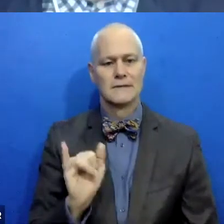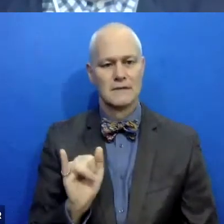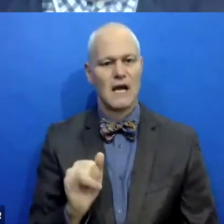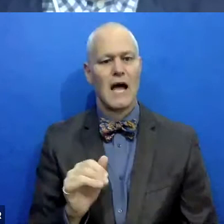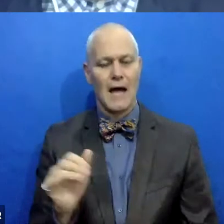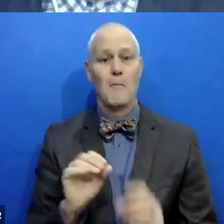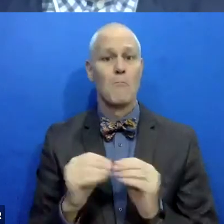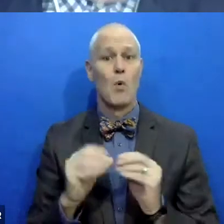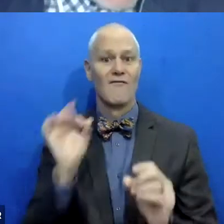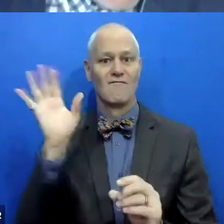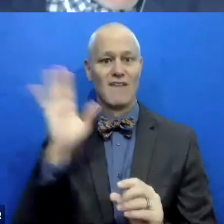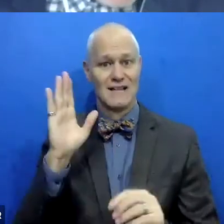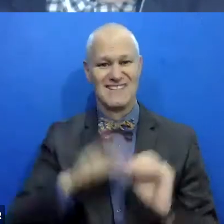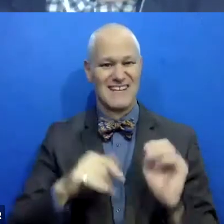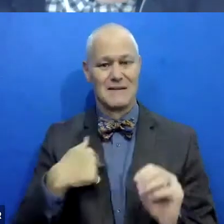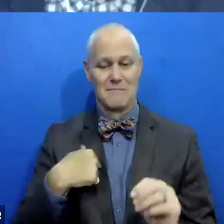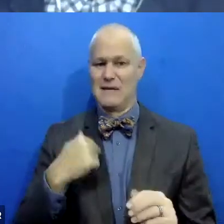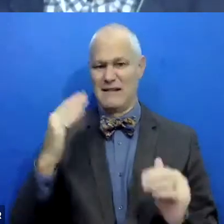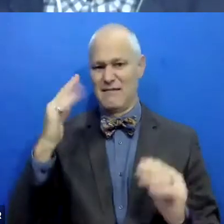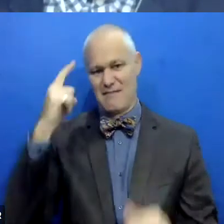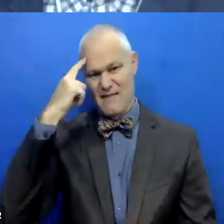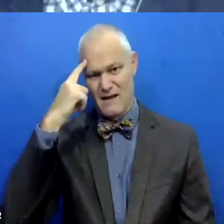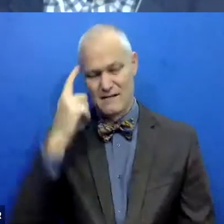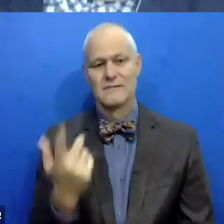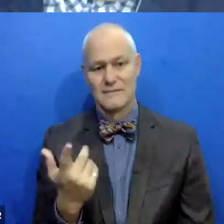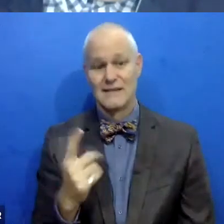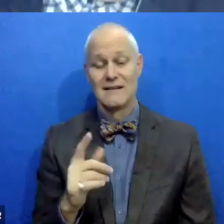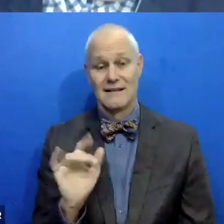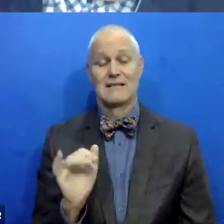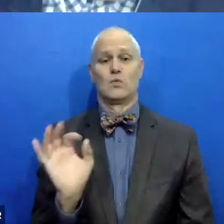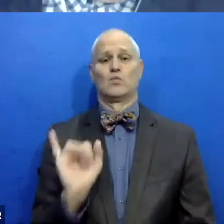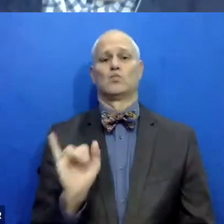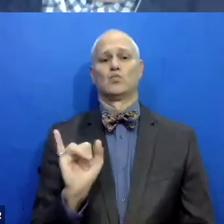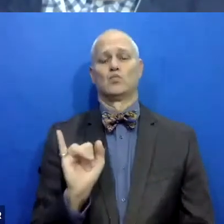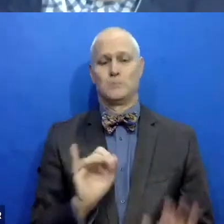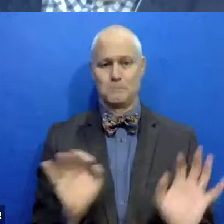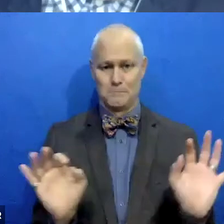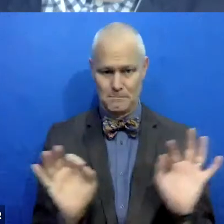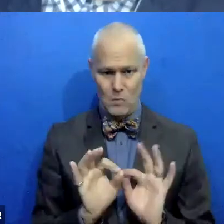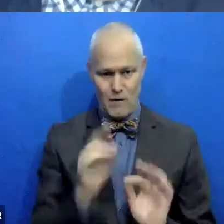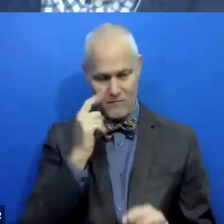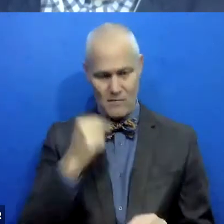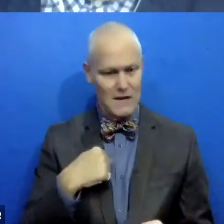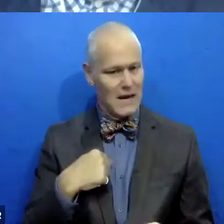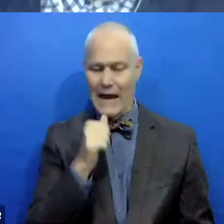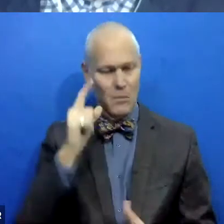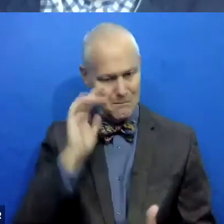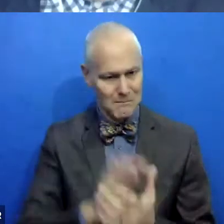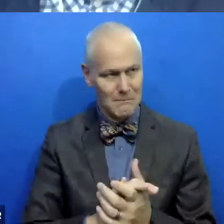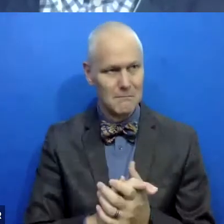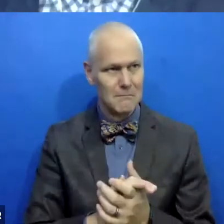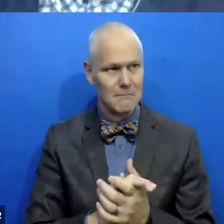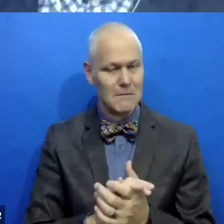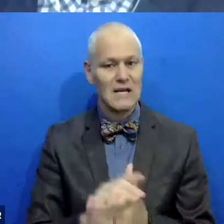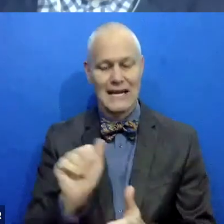more violent person than I realized. Um, that's a, that's a big deal to me because I, I don't believe it's possible to really help people